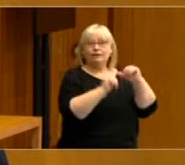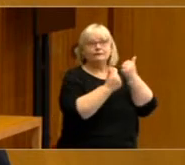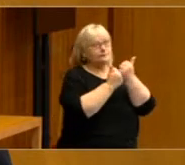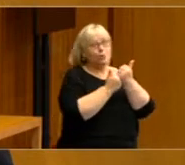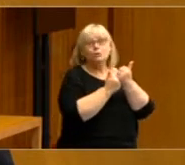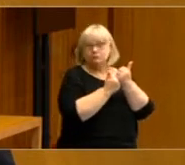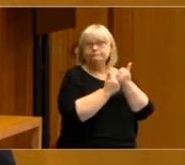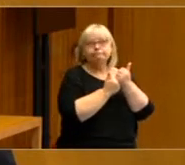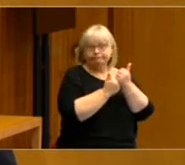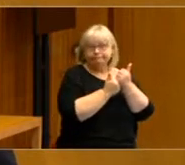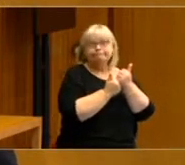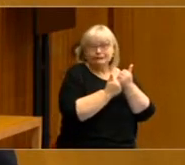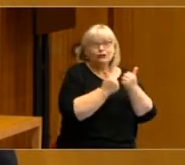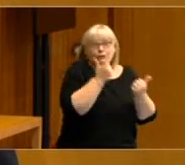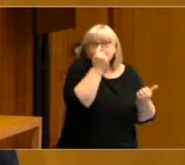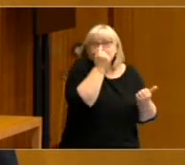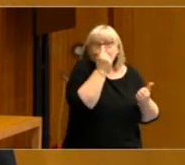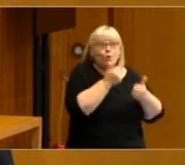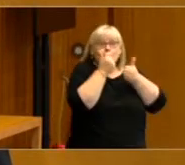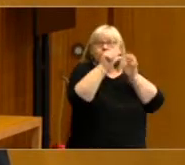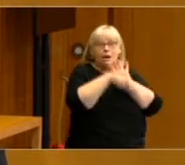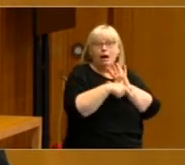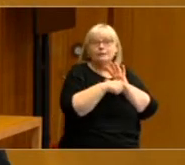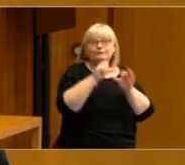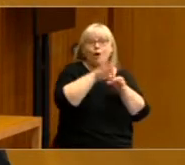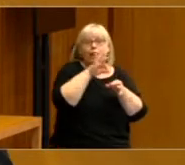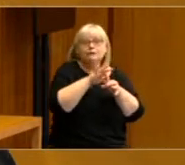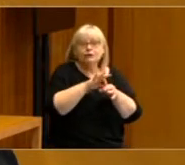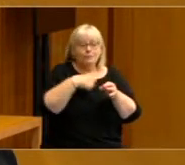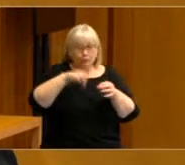enjoys and the potential to capitalise on that.